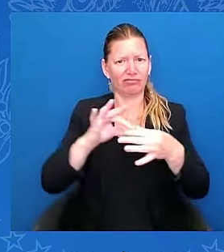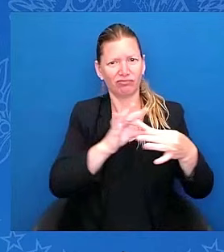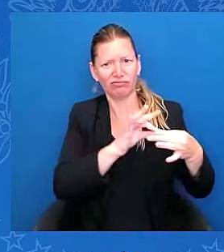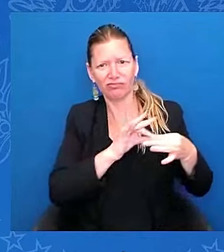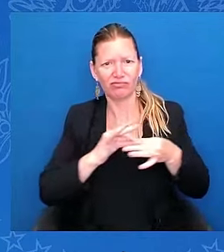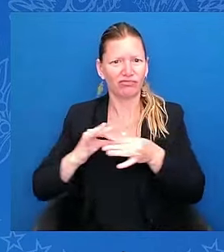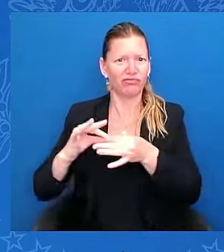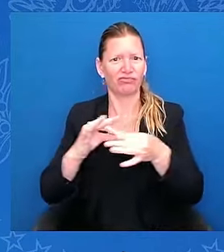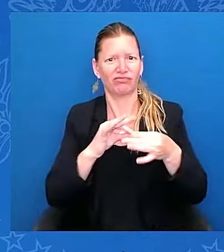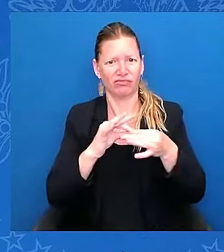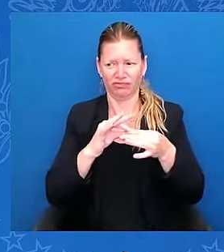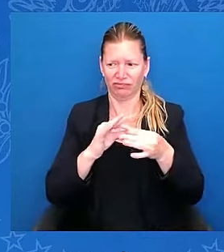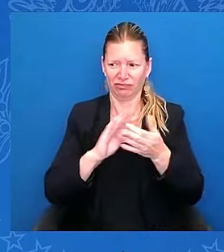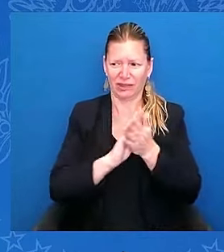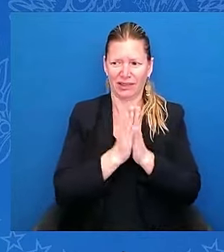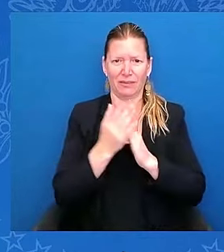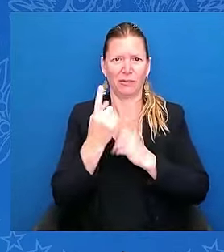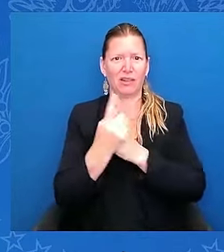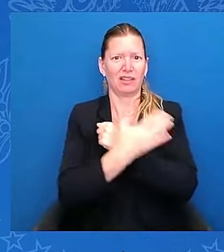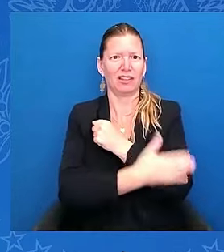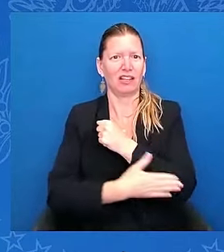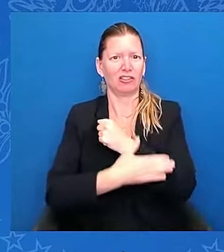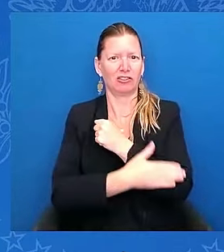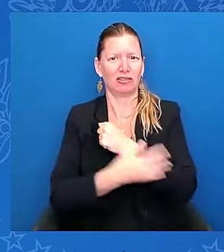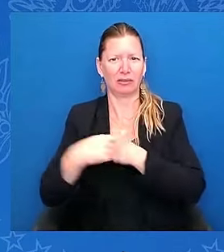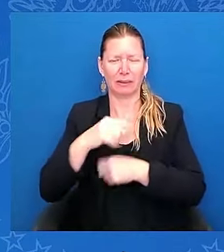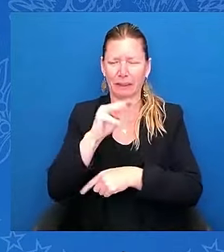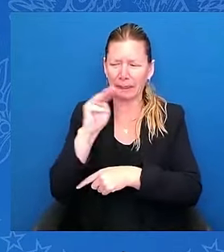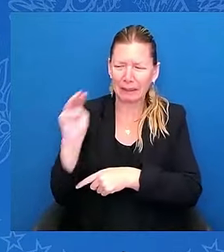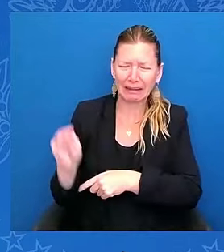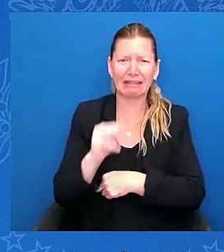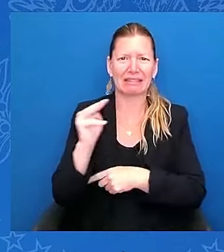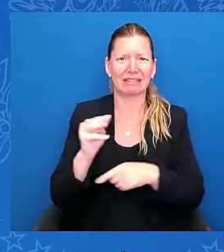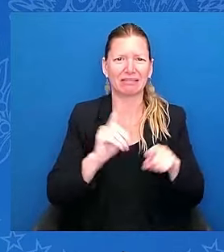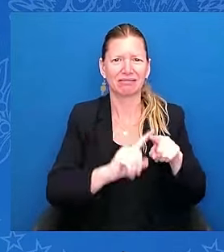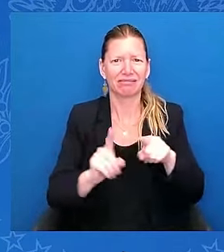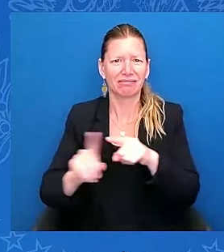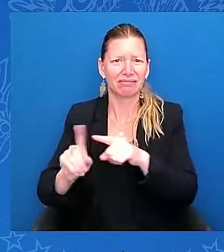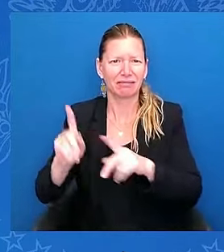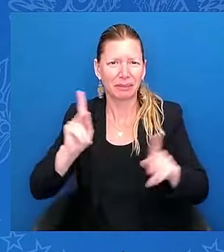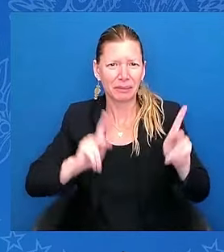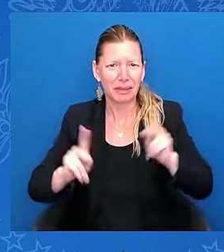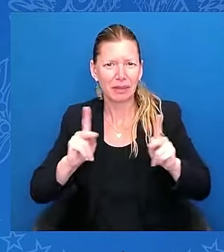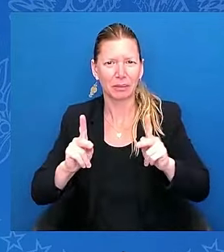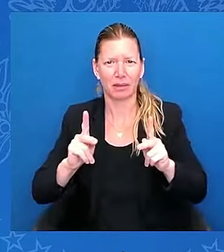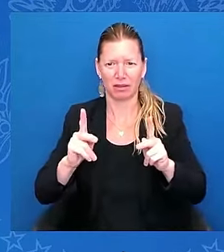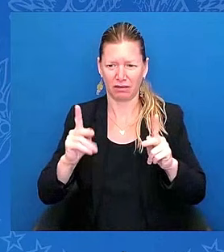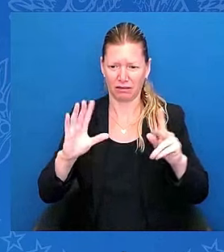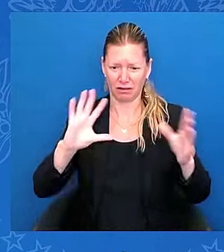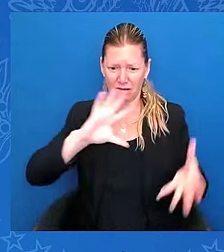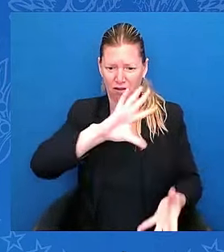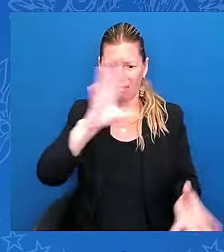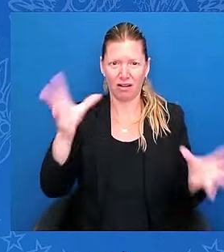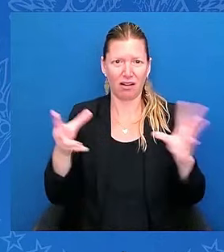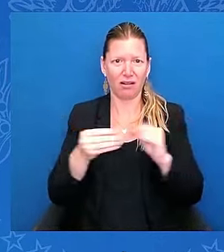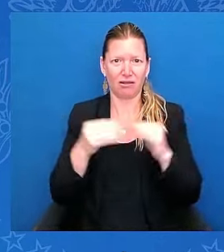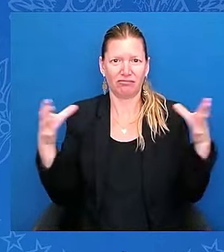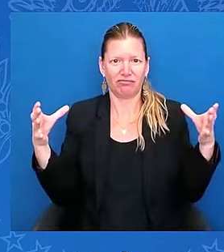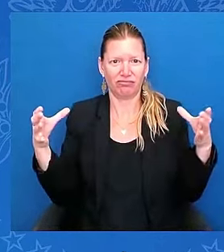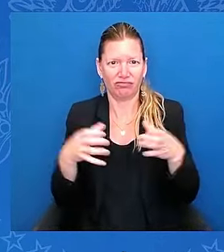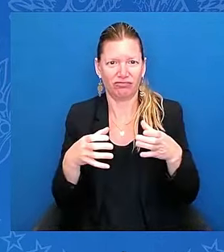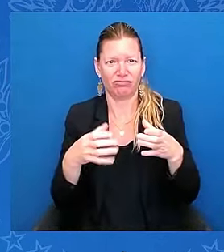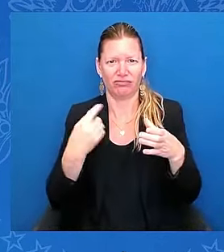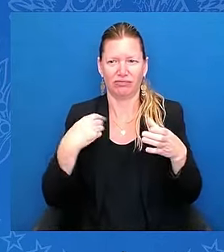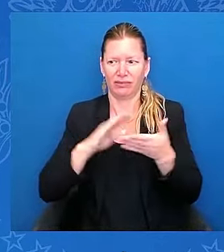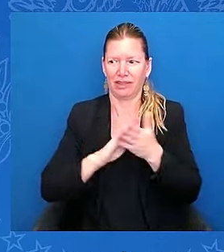that add up to something so much bigger than any one of us. And that's what Joe is doing today